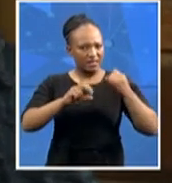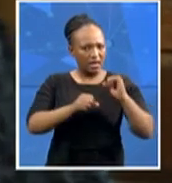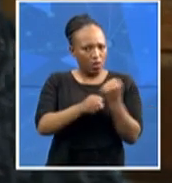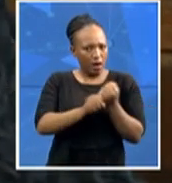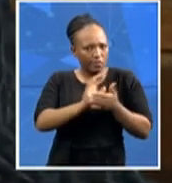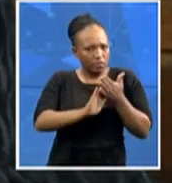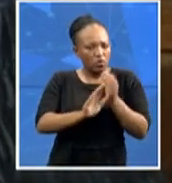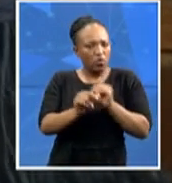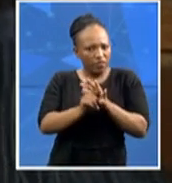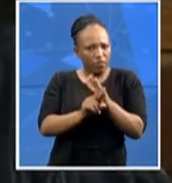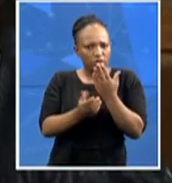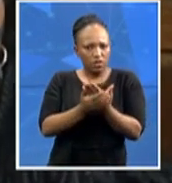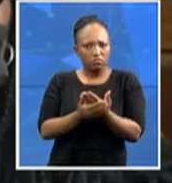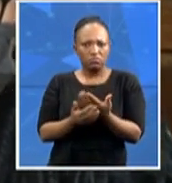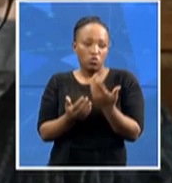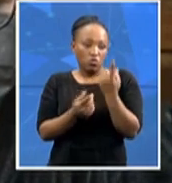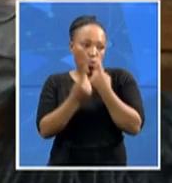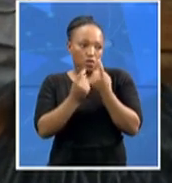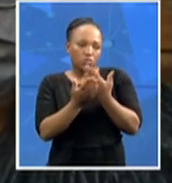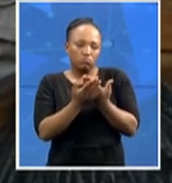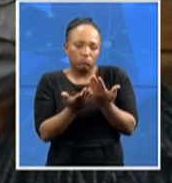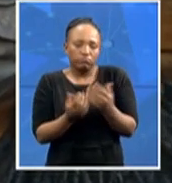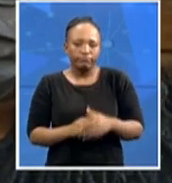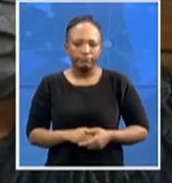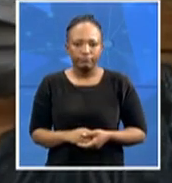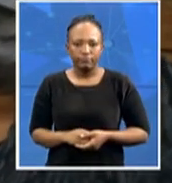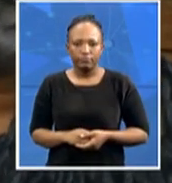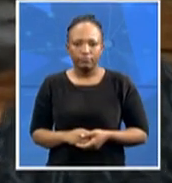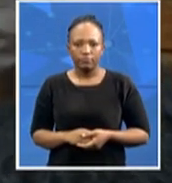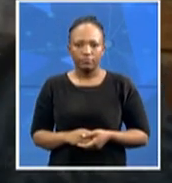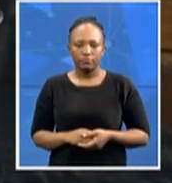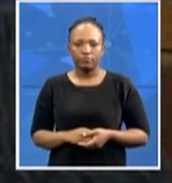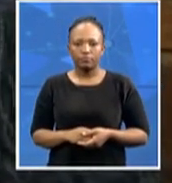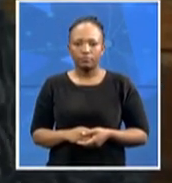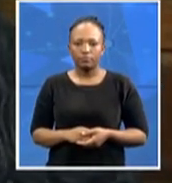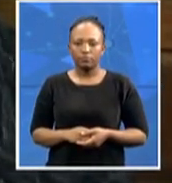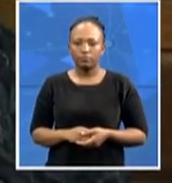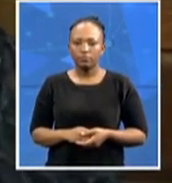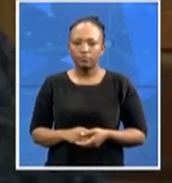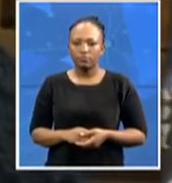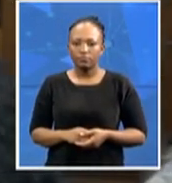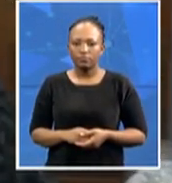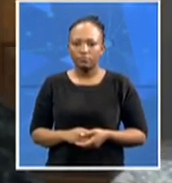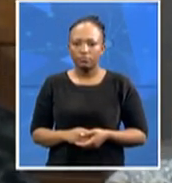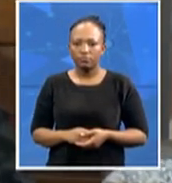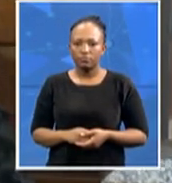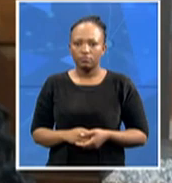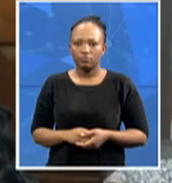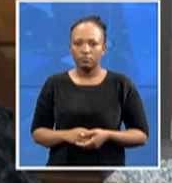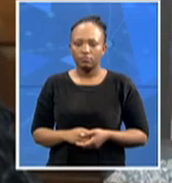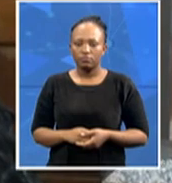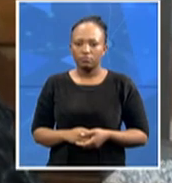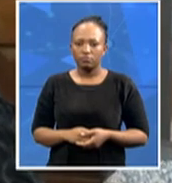And what response have you gotten from the police? What are they saying? What is the case number? When is it? In the speech, in the